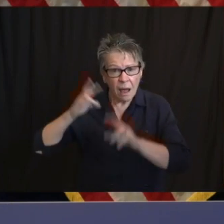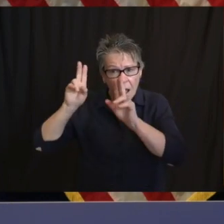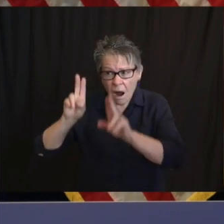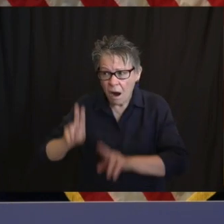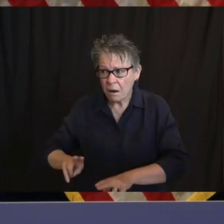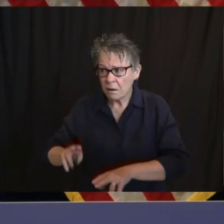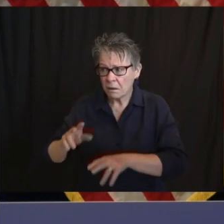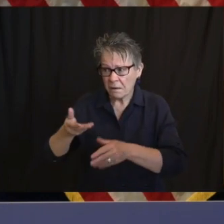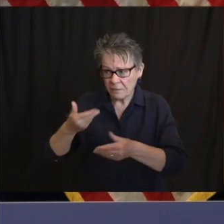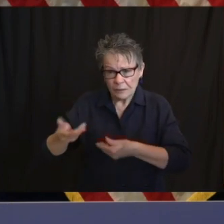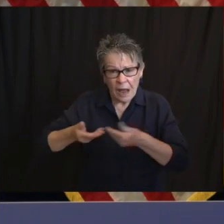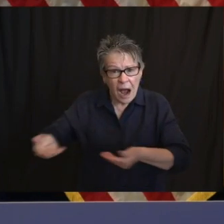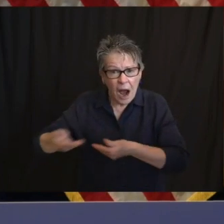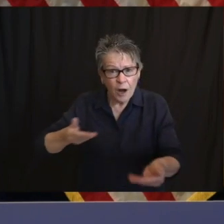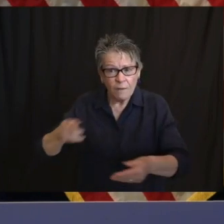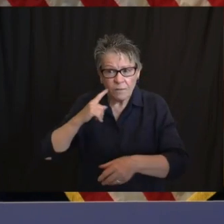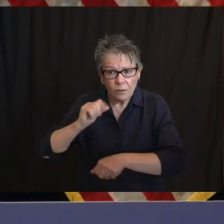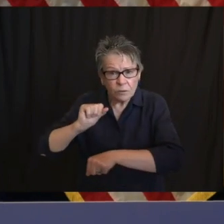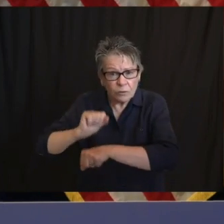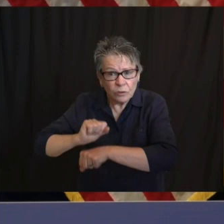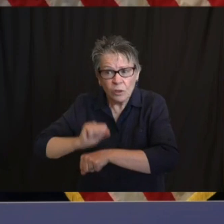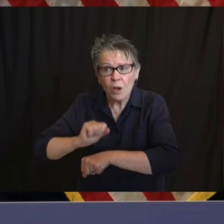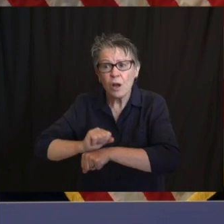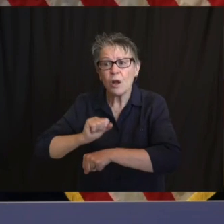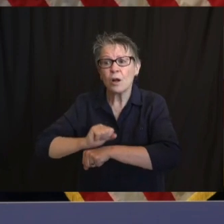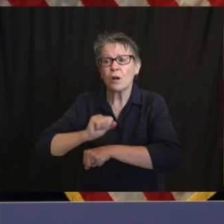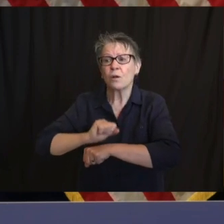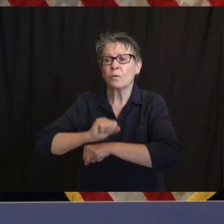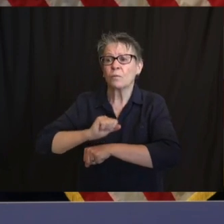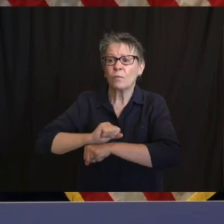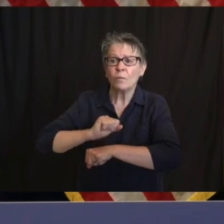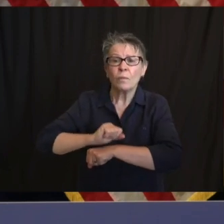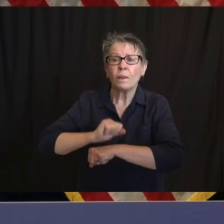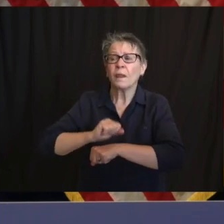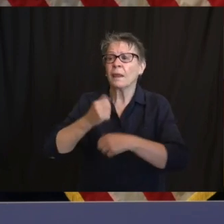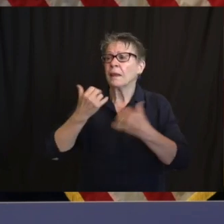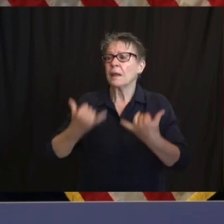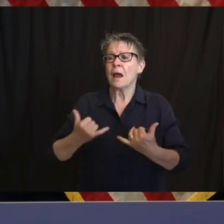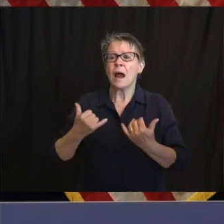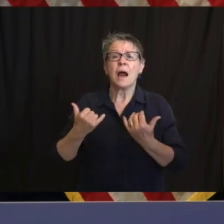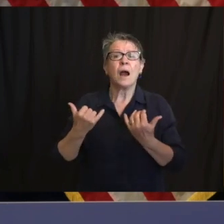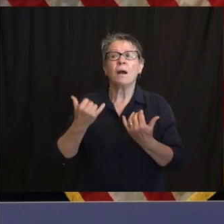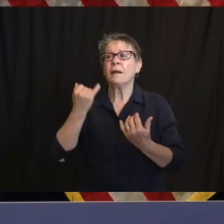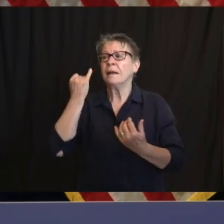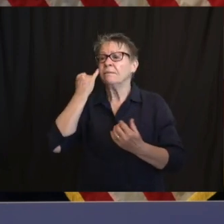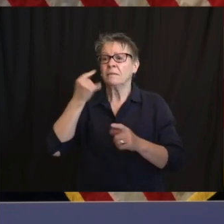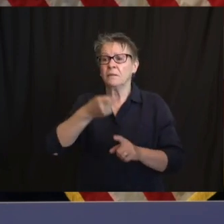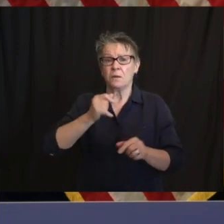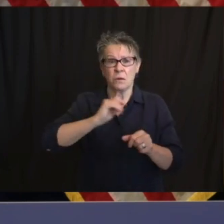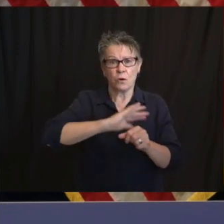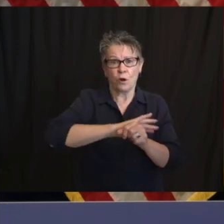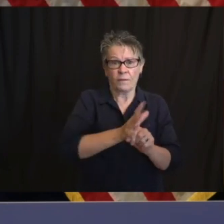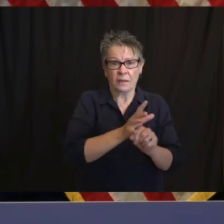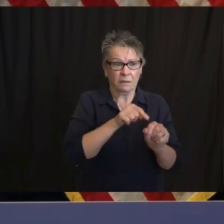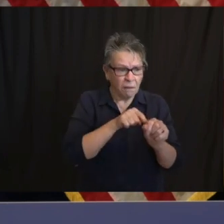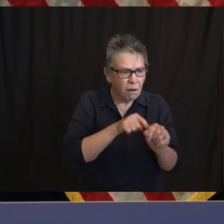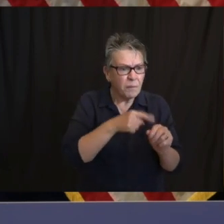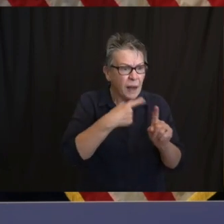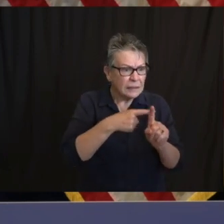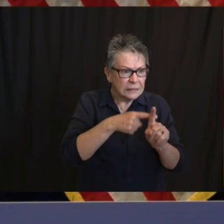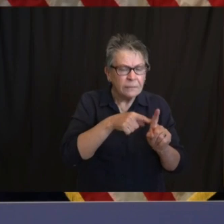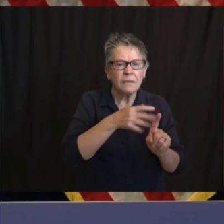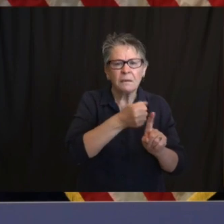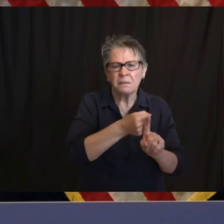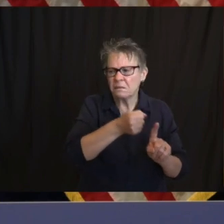of isolation and quarantine, what facilities are now being considered for these purposes and how many are currently operational? Finally, how many